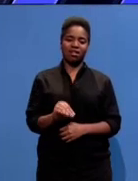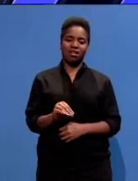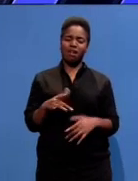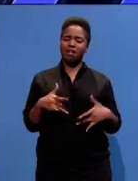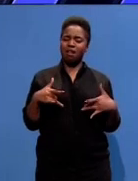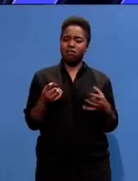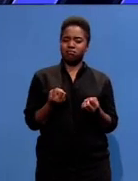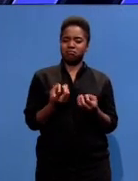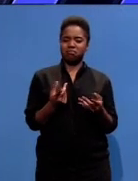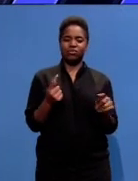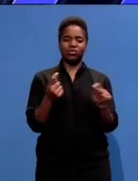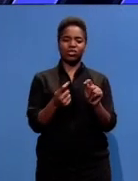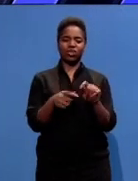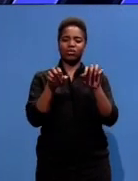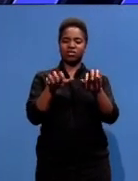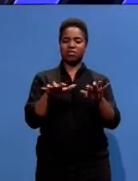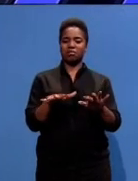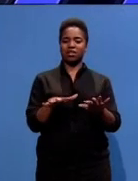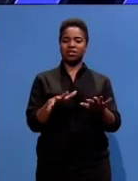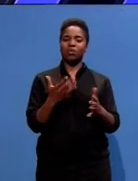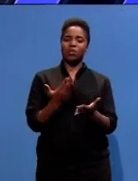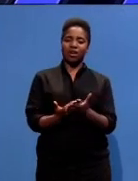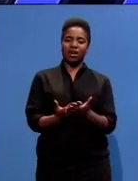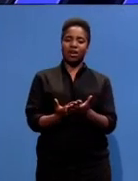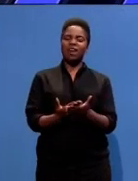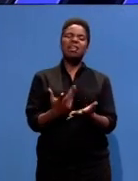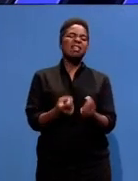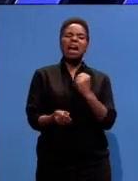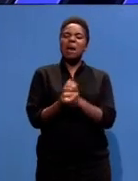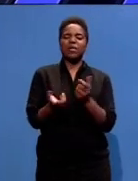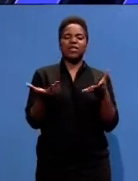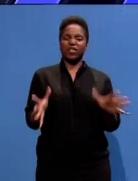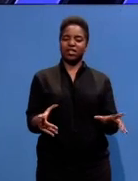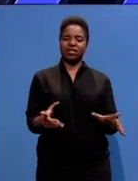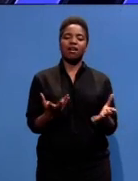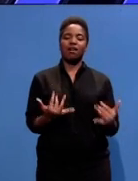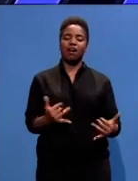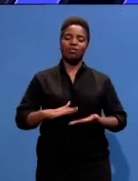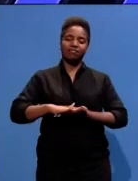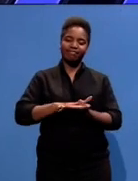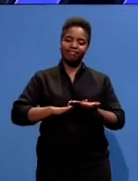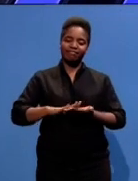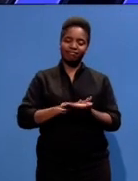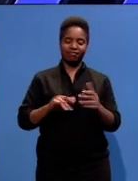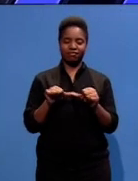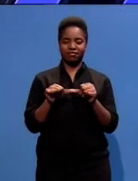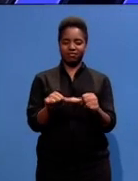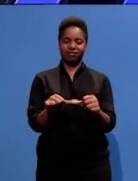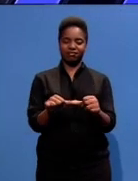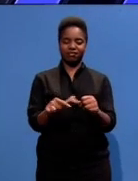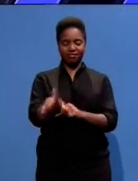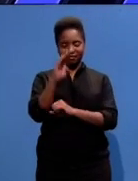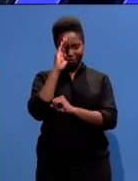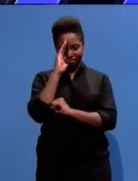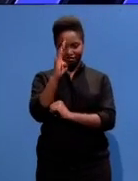say he was one of our own. My name is Gareth Cliff and we'd like to also